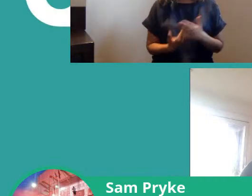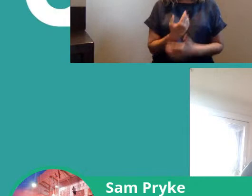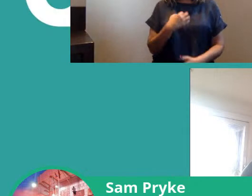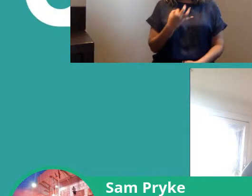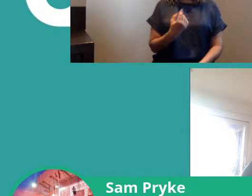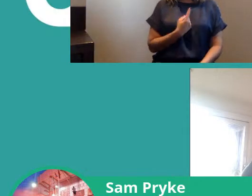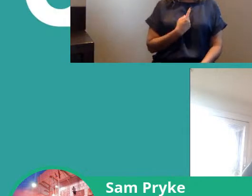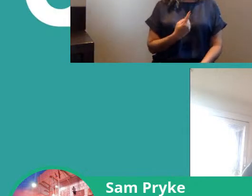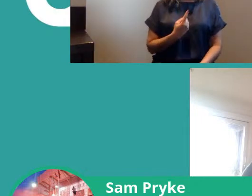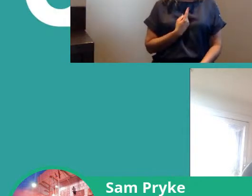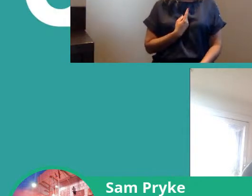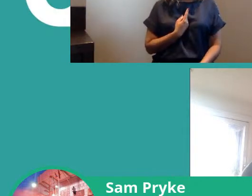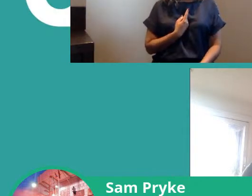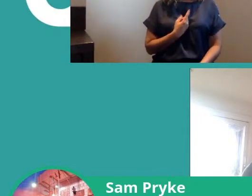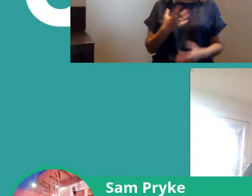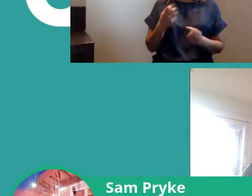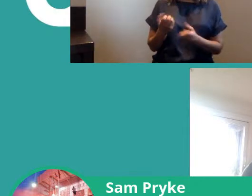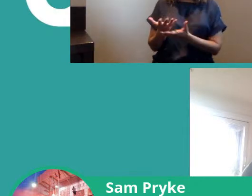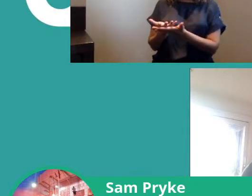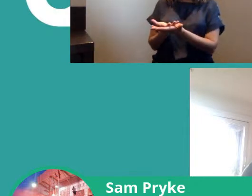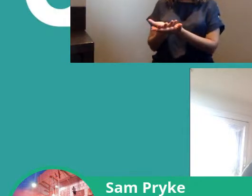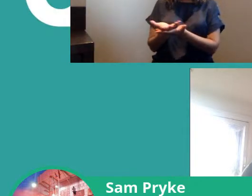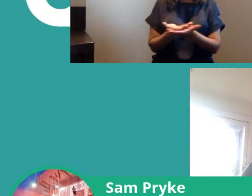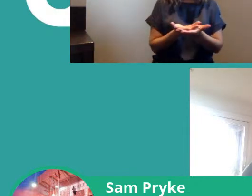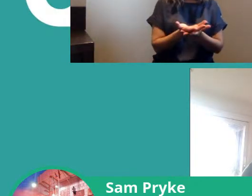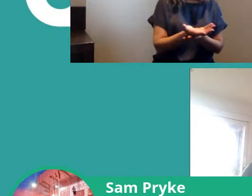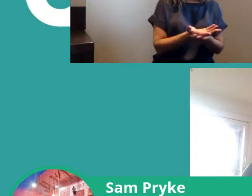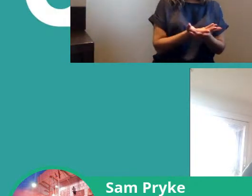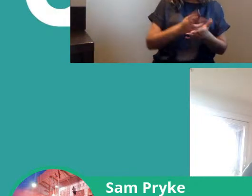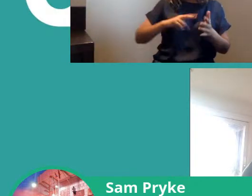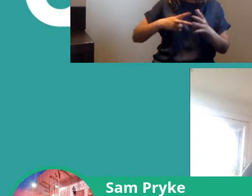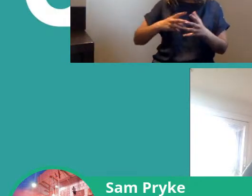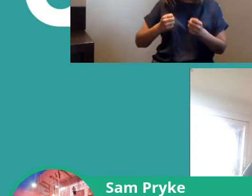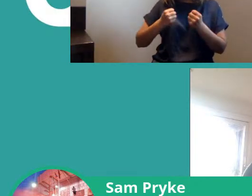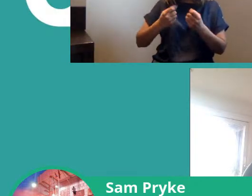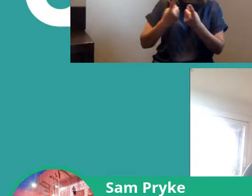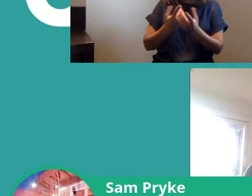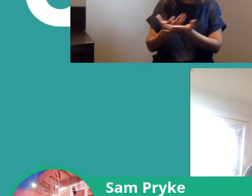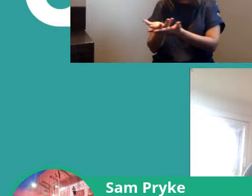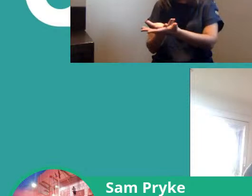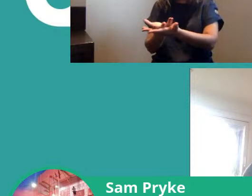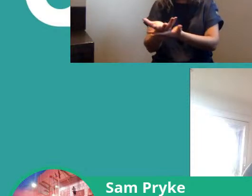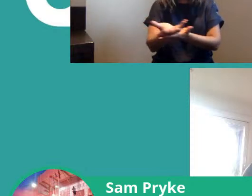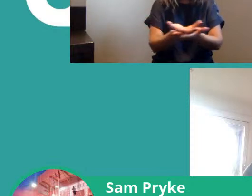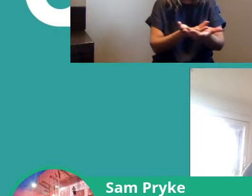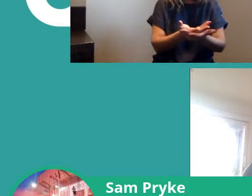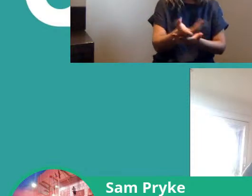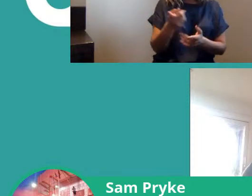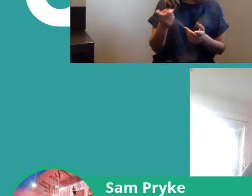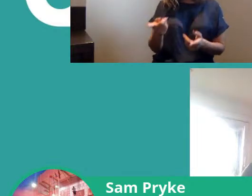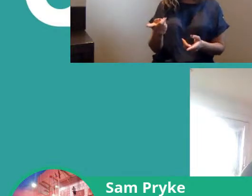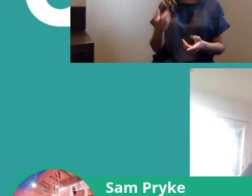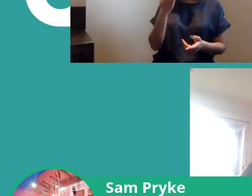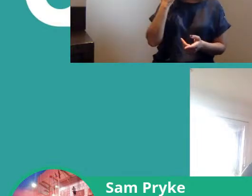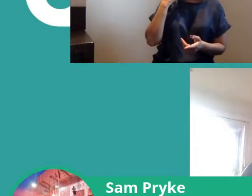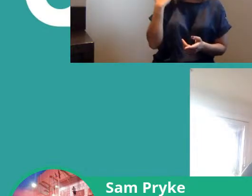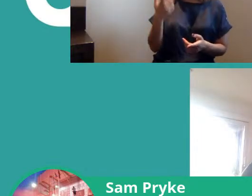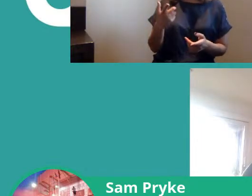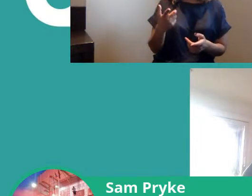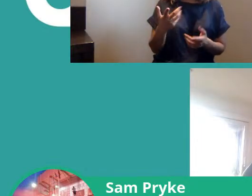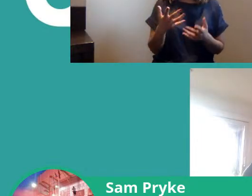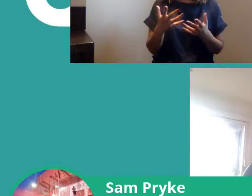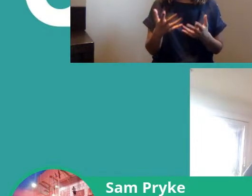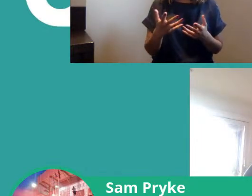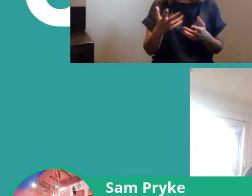um having those conversations those organizing conversations with people um can become that can become a very